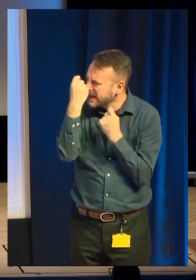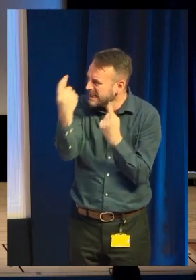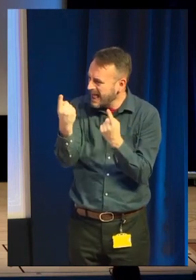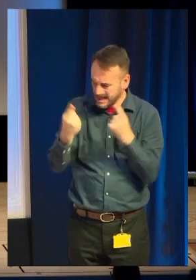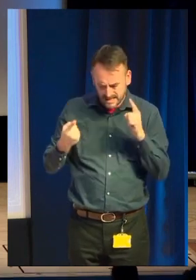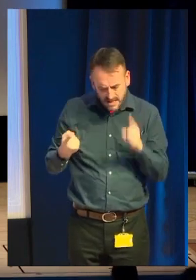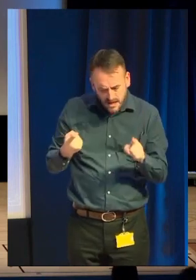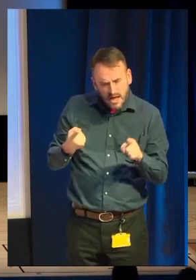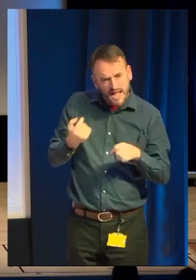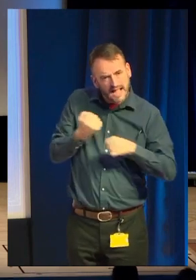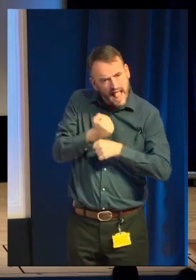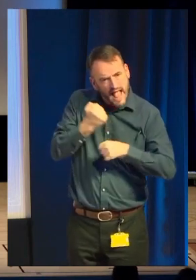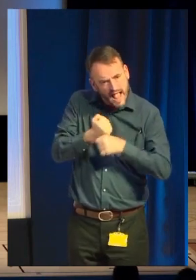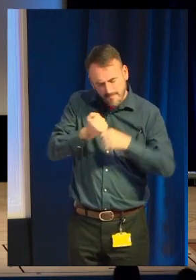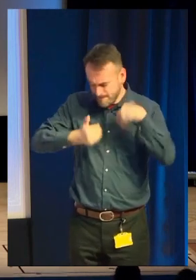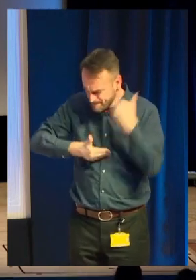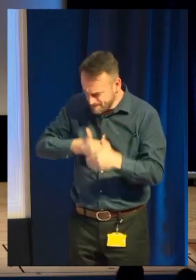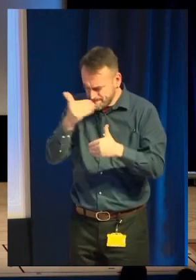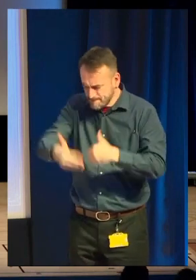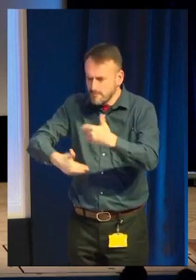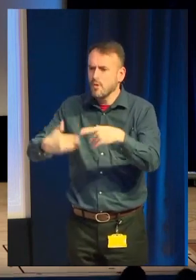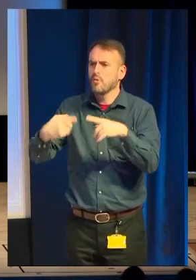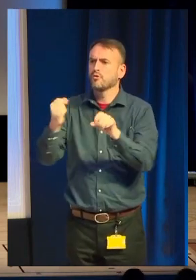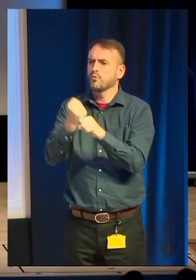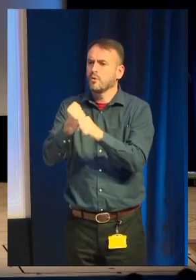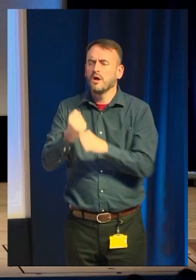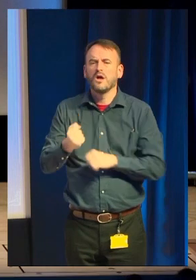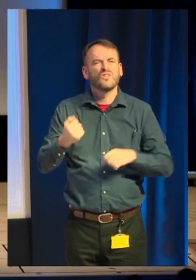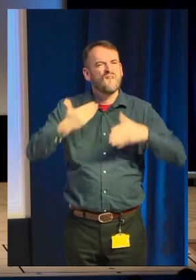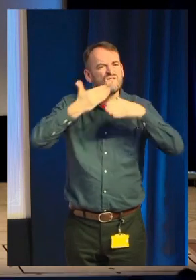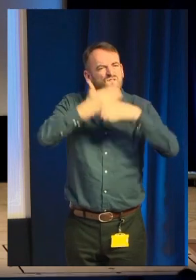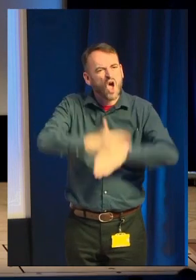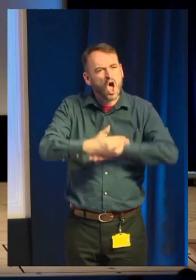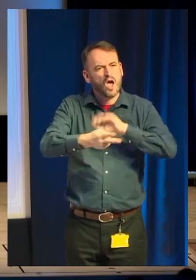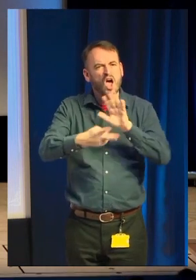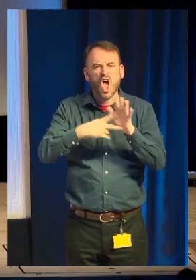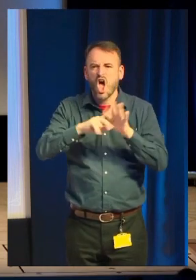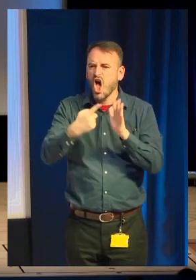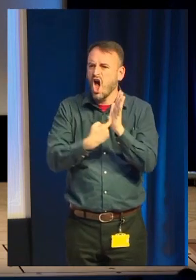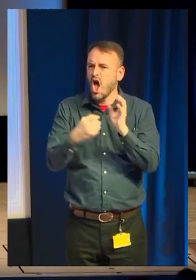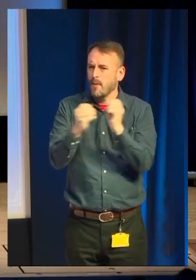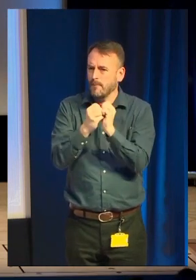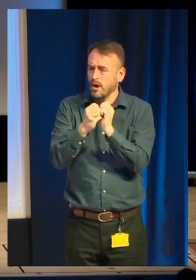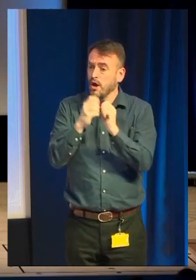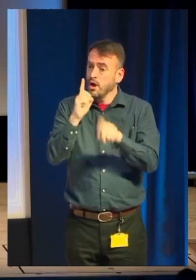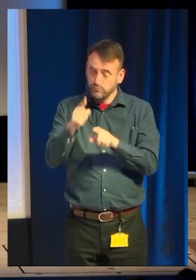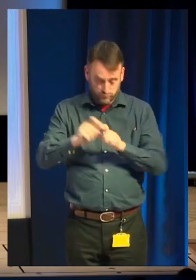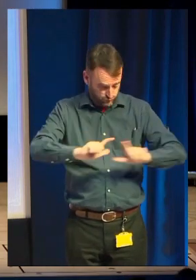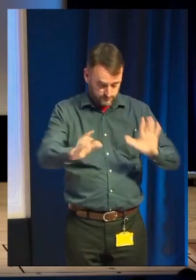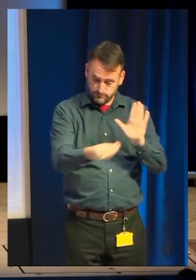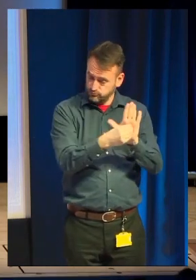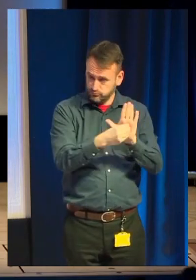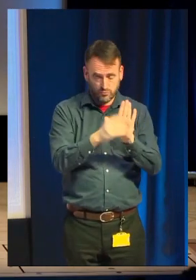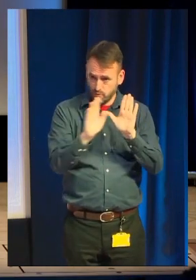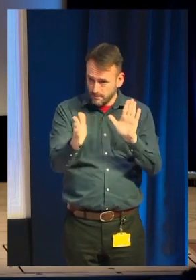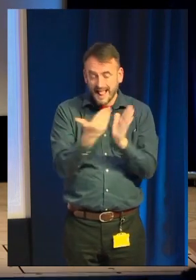it. So get the verbs there on screen. Not necessarily written, but it needs to be obvious. If you're a crafting game,